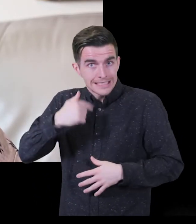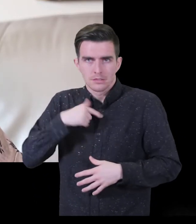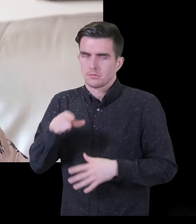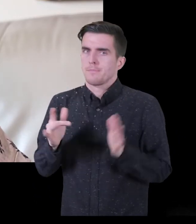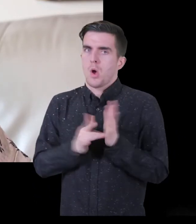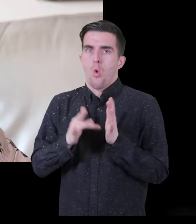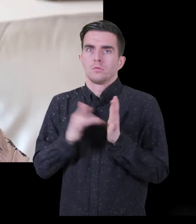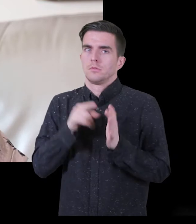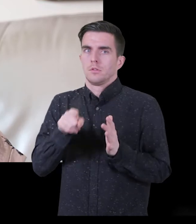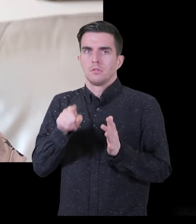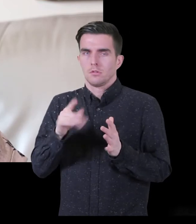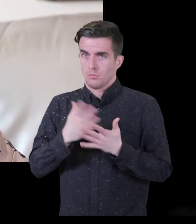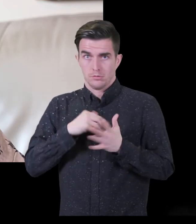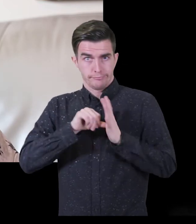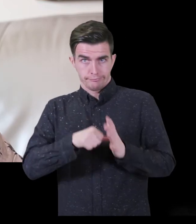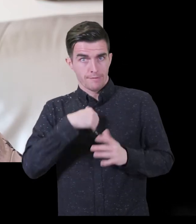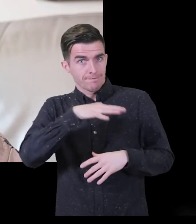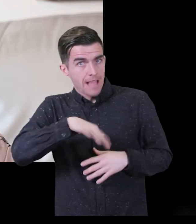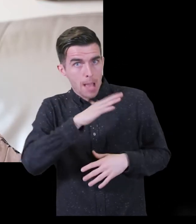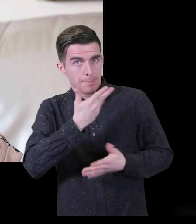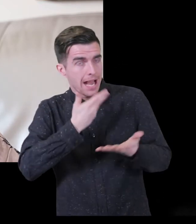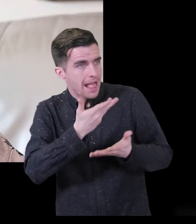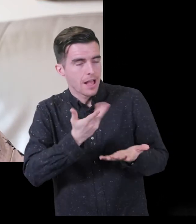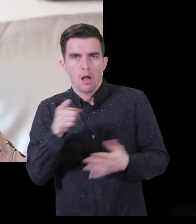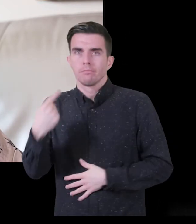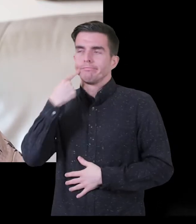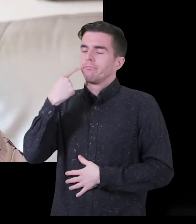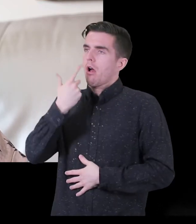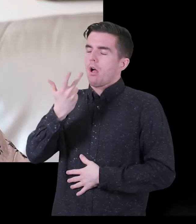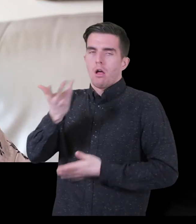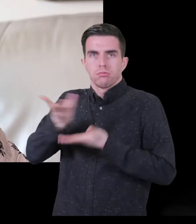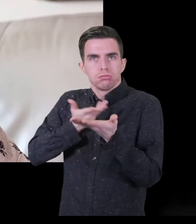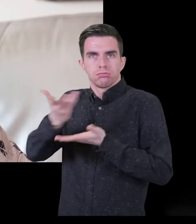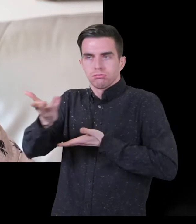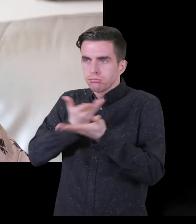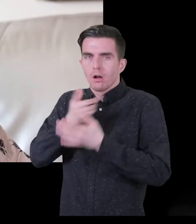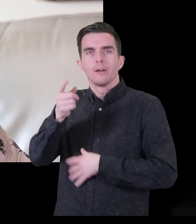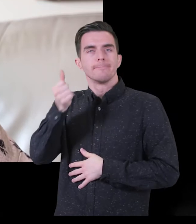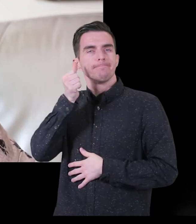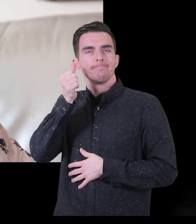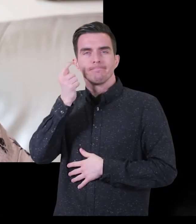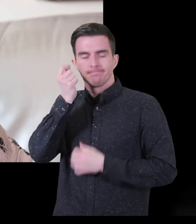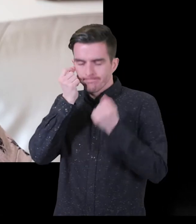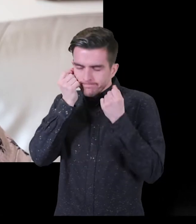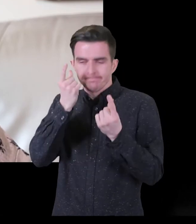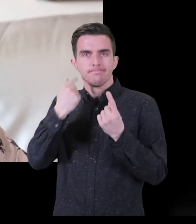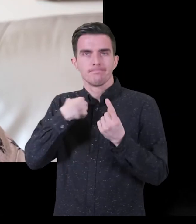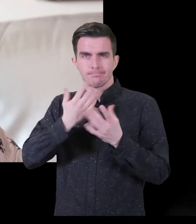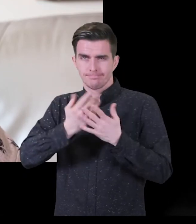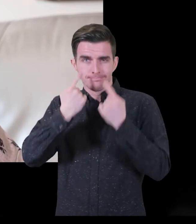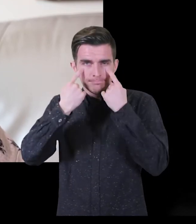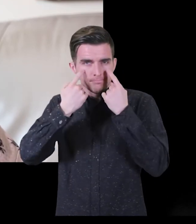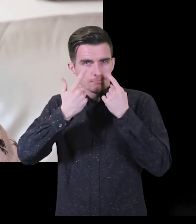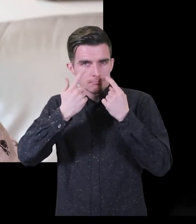listened to me, which was very important to me because it's very difficult to speak to your family. So it is, so I found it